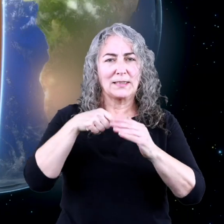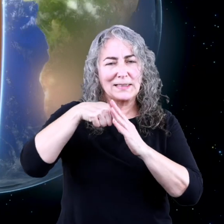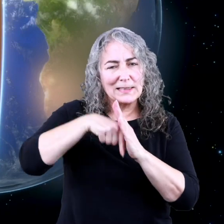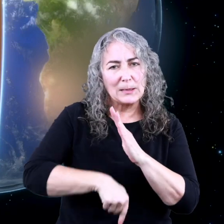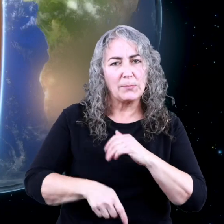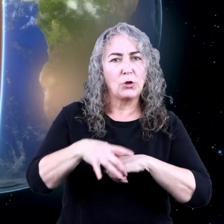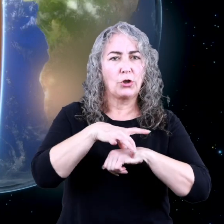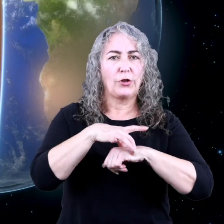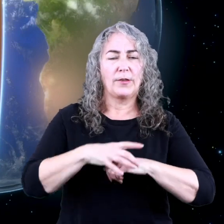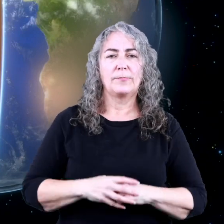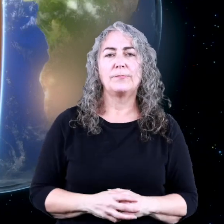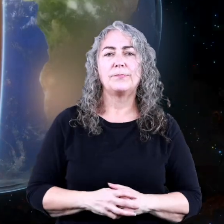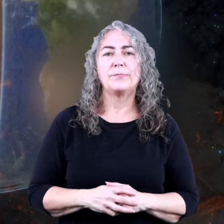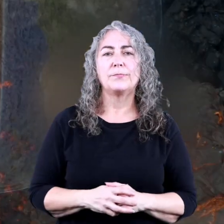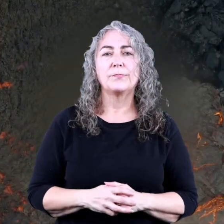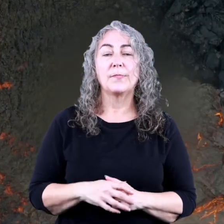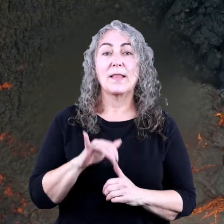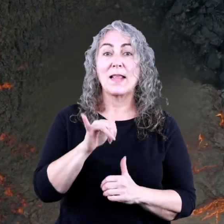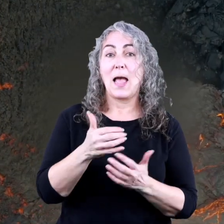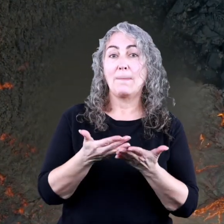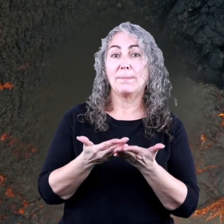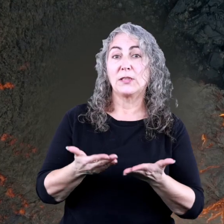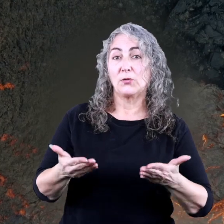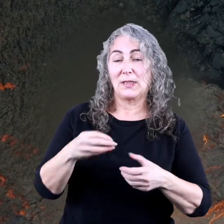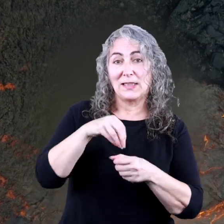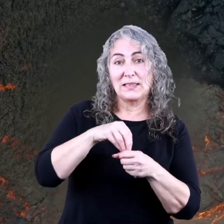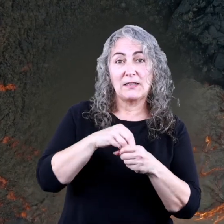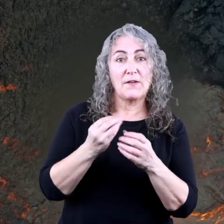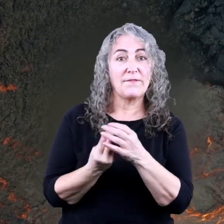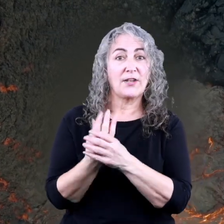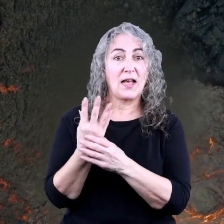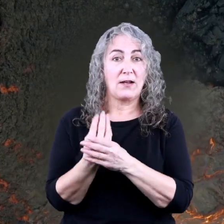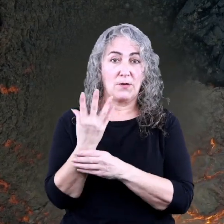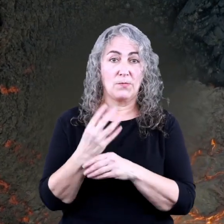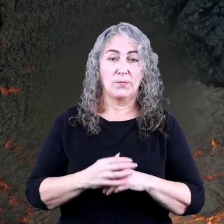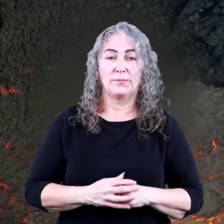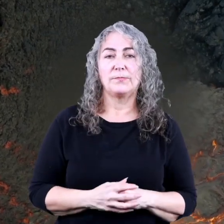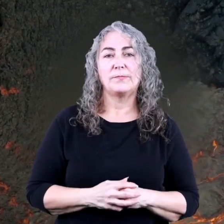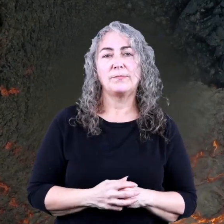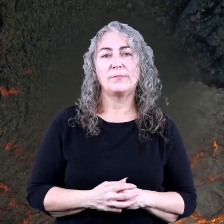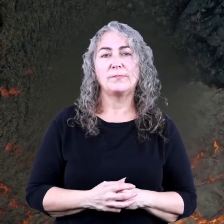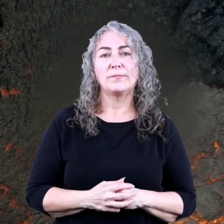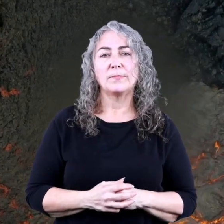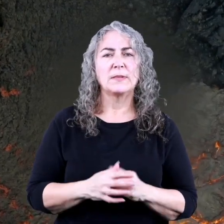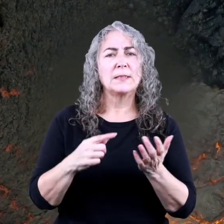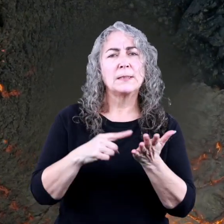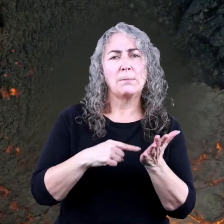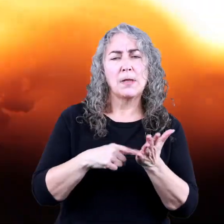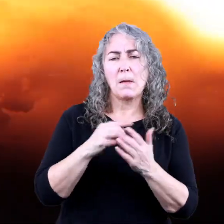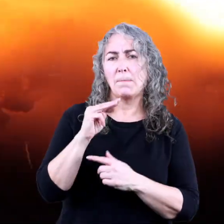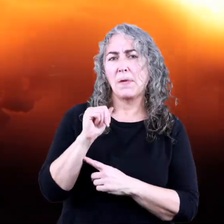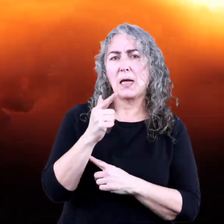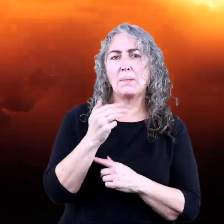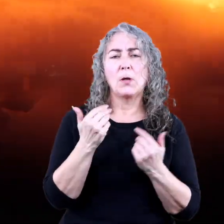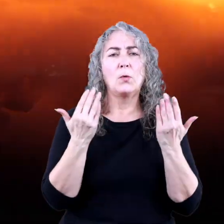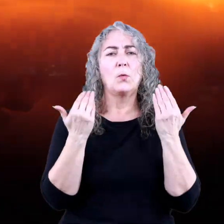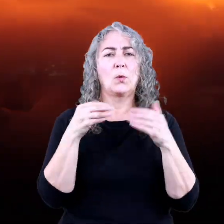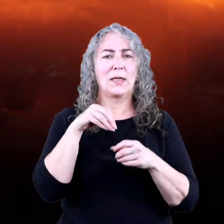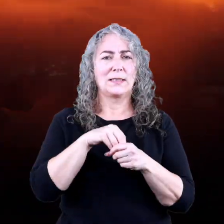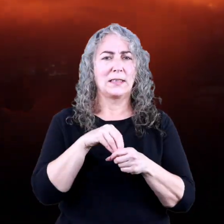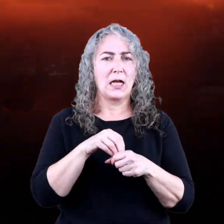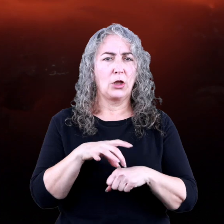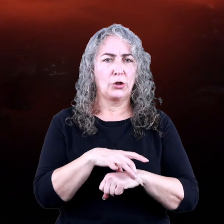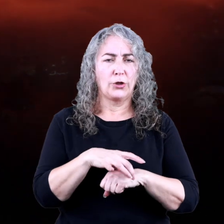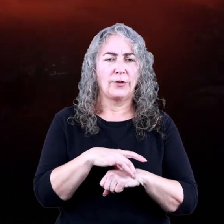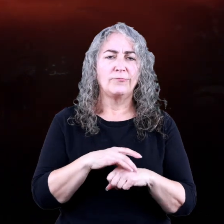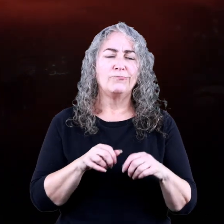rock deep within the Earth. It's the material inside a volcano. Sometimes this magma